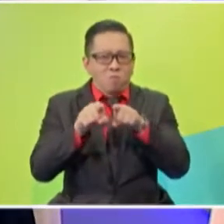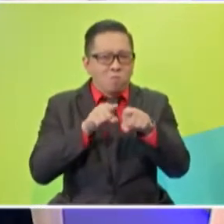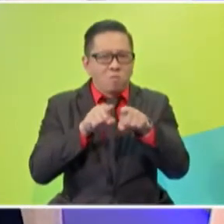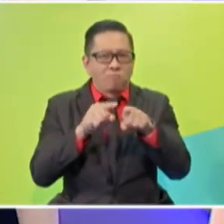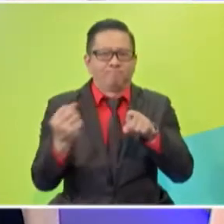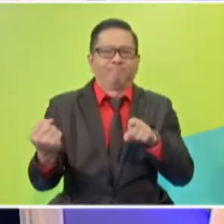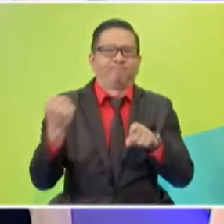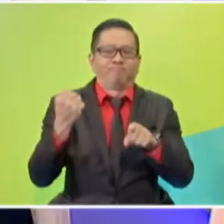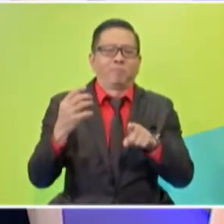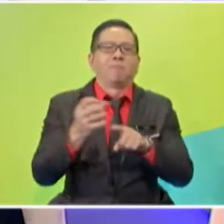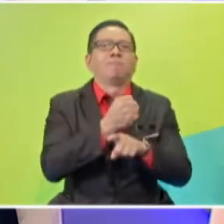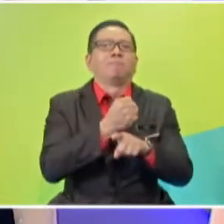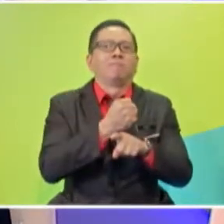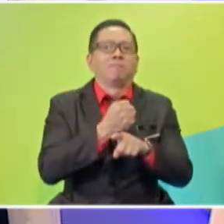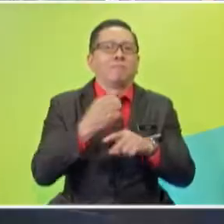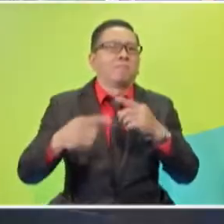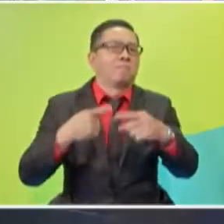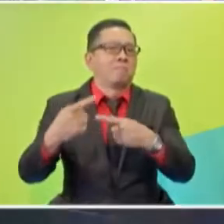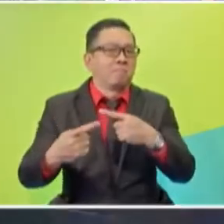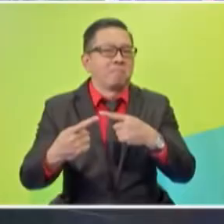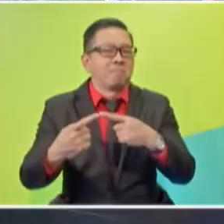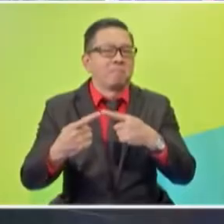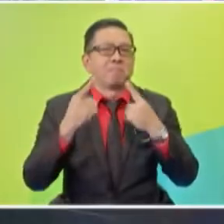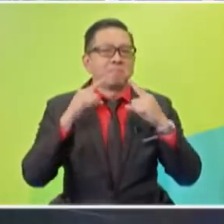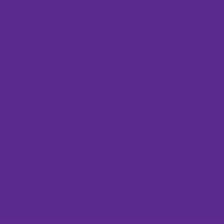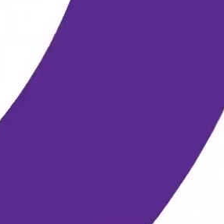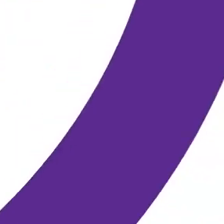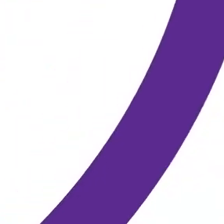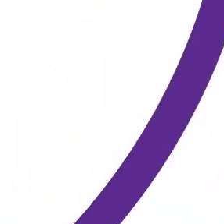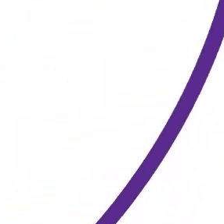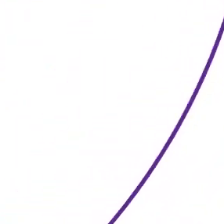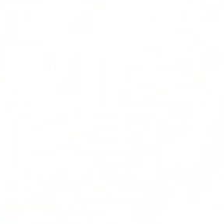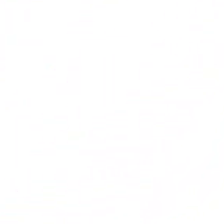strong, they will get it earlier. So, that we call competition here.